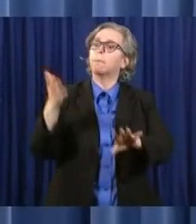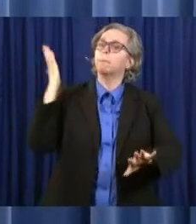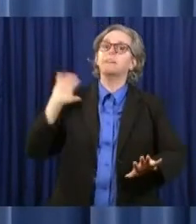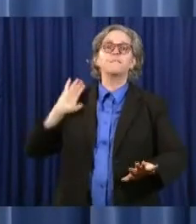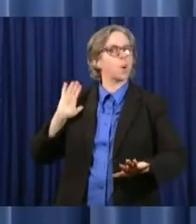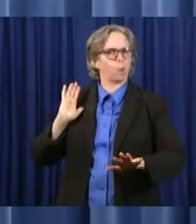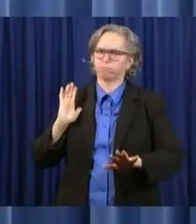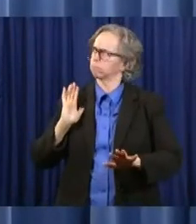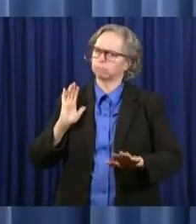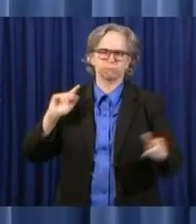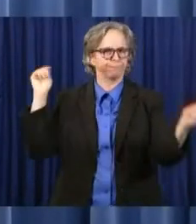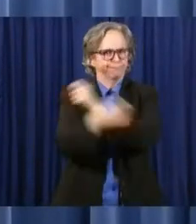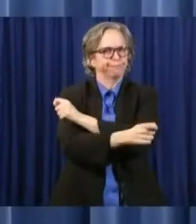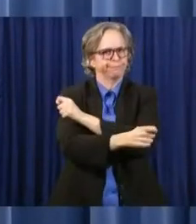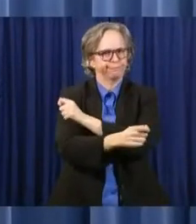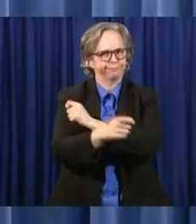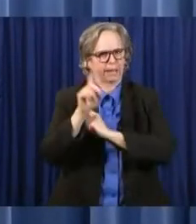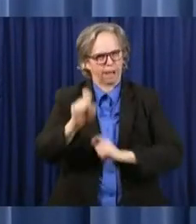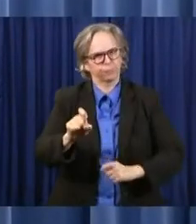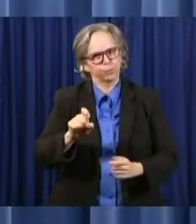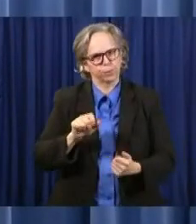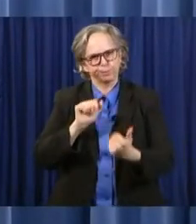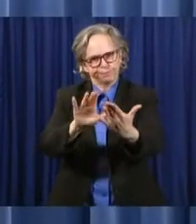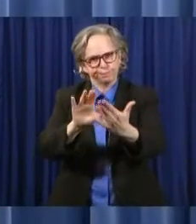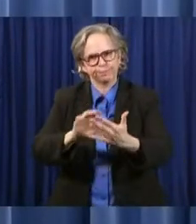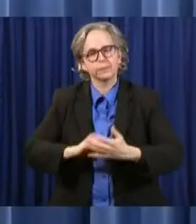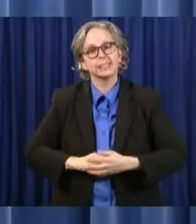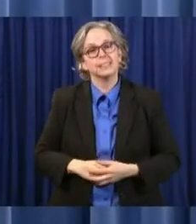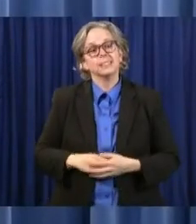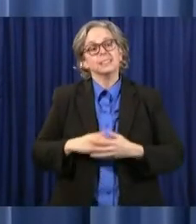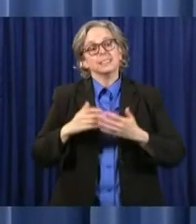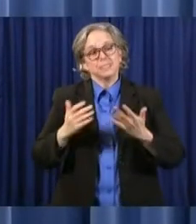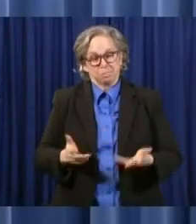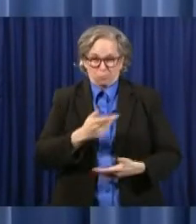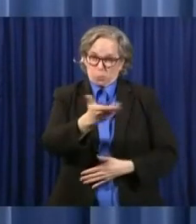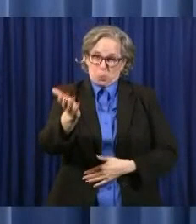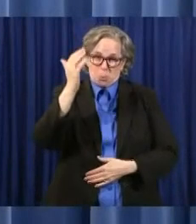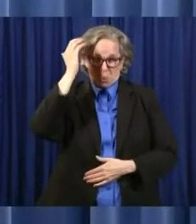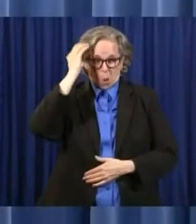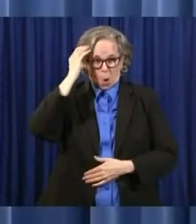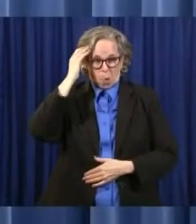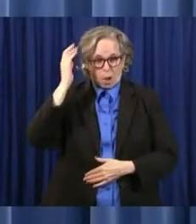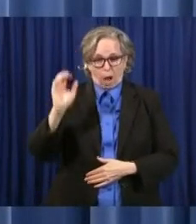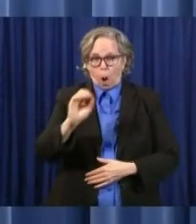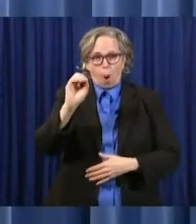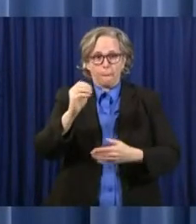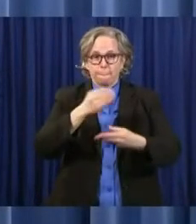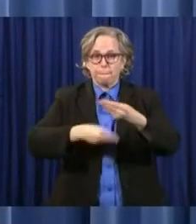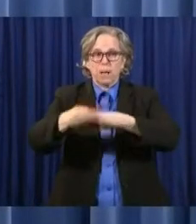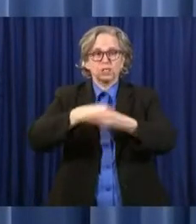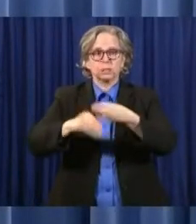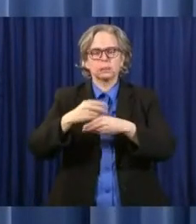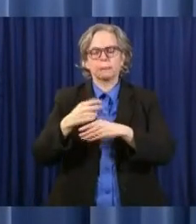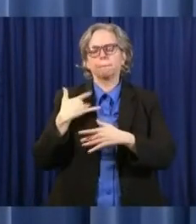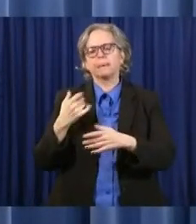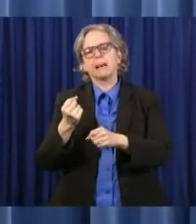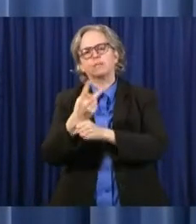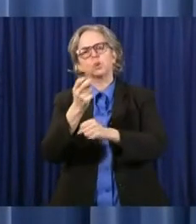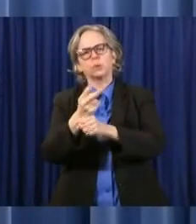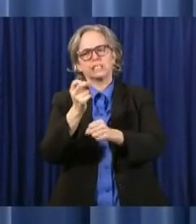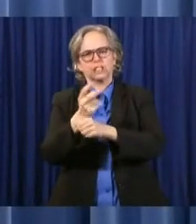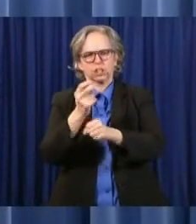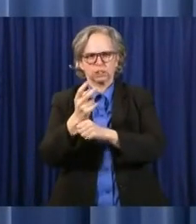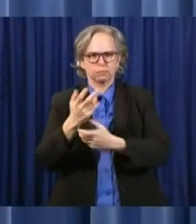In Ohio, we, of course, have a two-year budget cycle. Each fiscal year runs from July